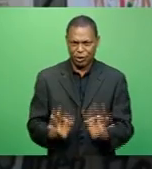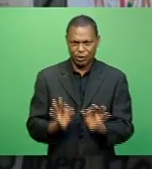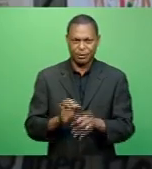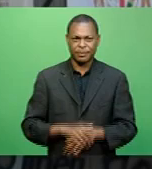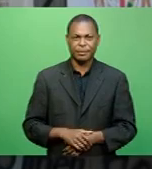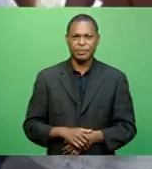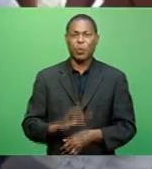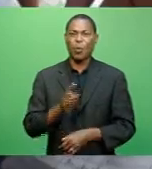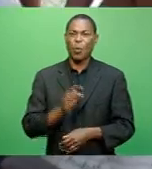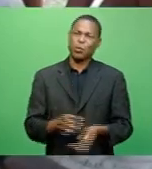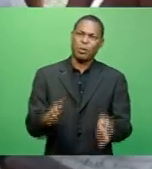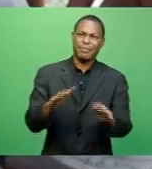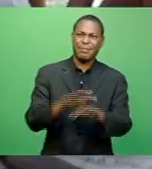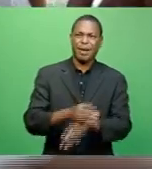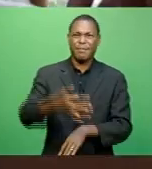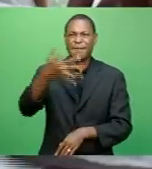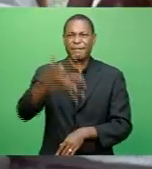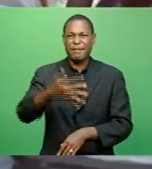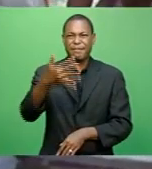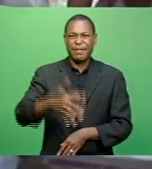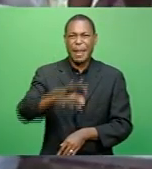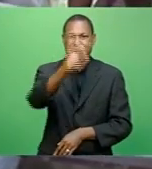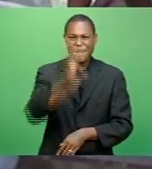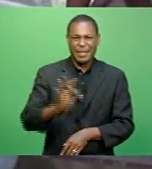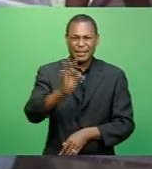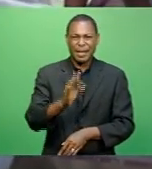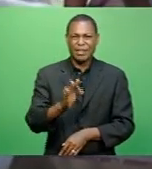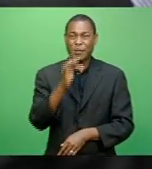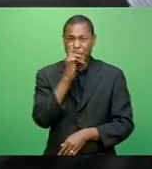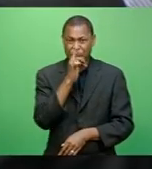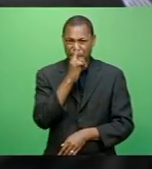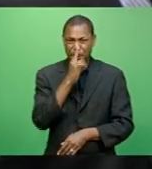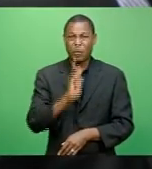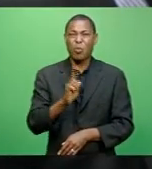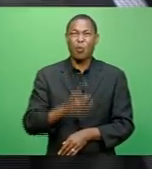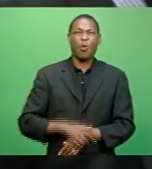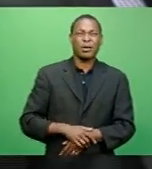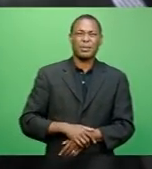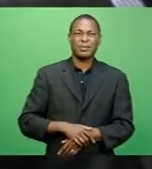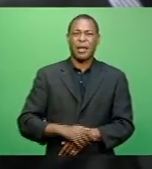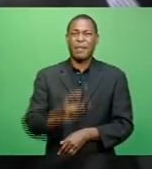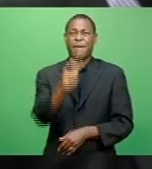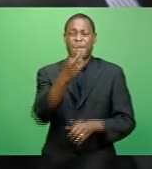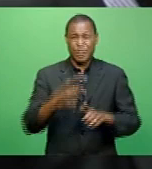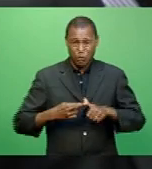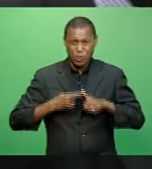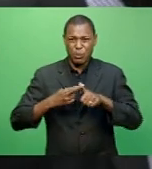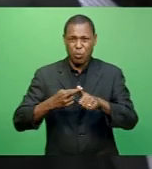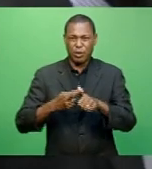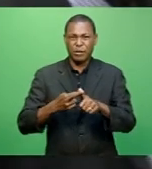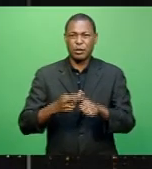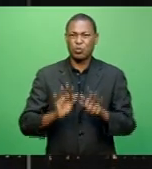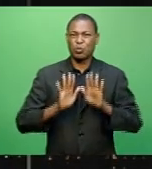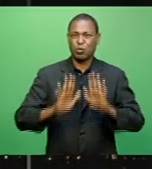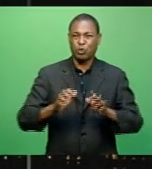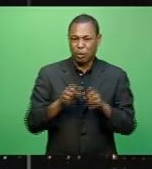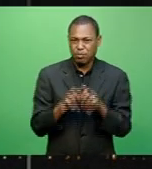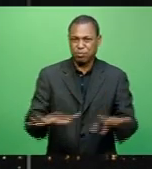cover 15 percent of the population and will target frontline workers, preventing the spread of COVID-19 in Fiji.